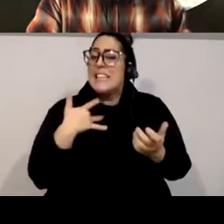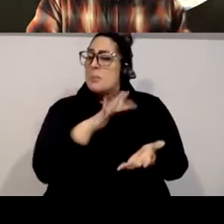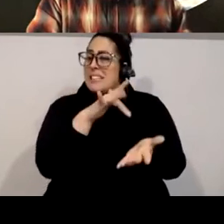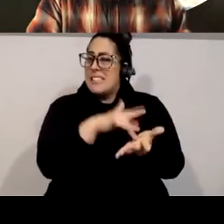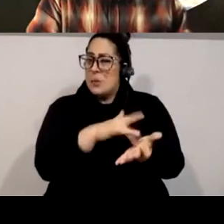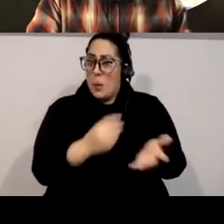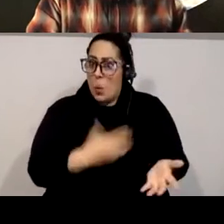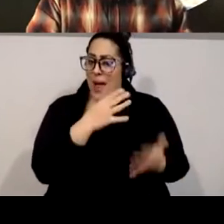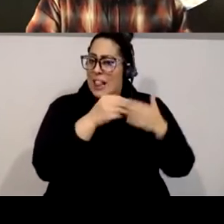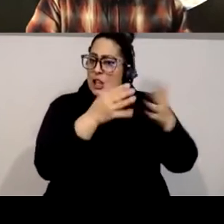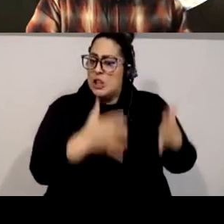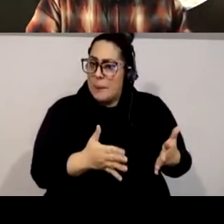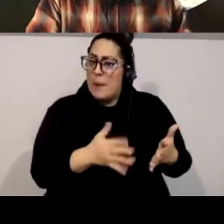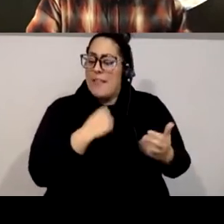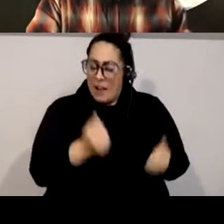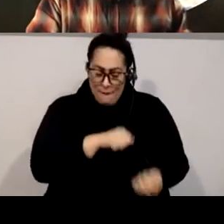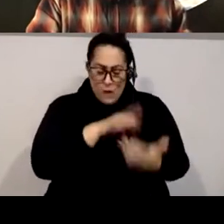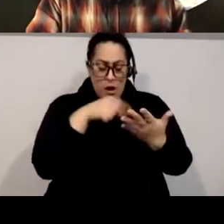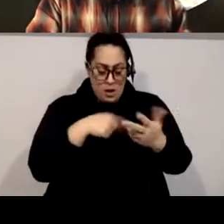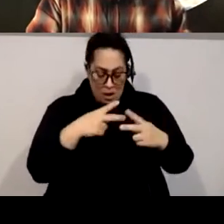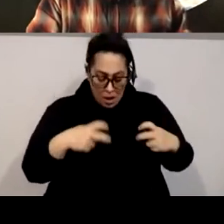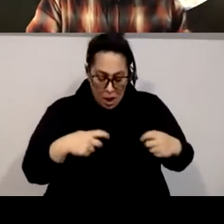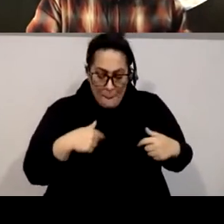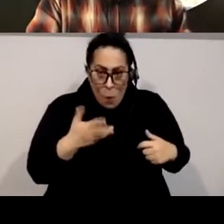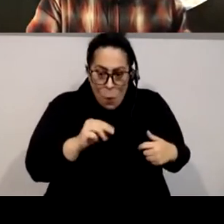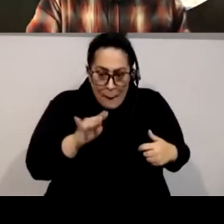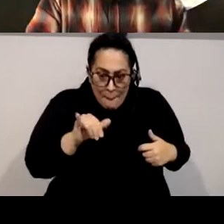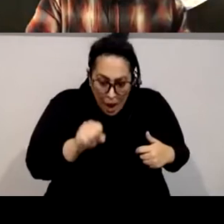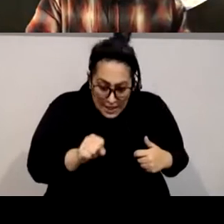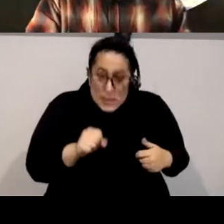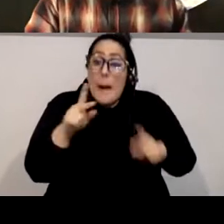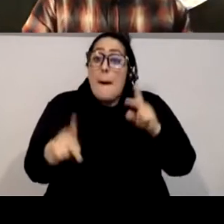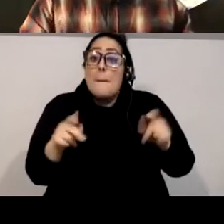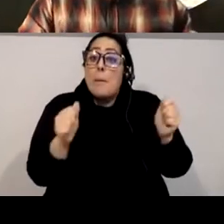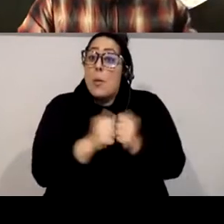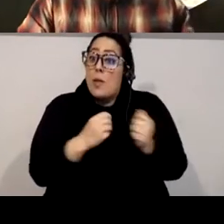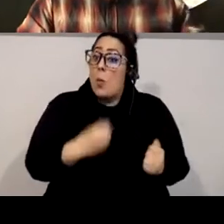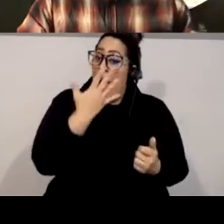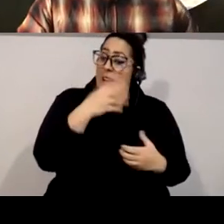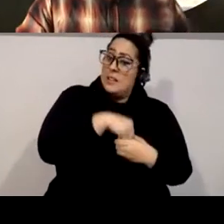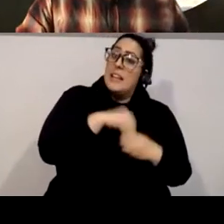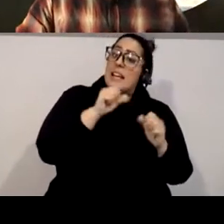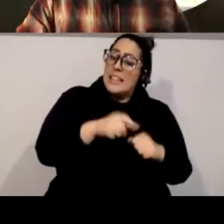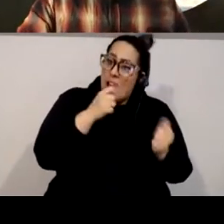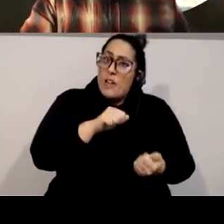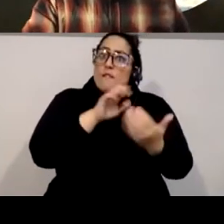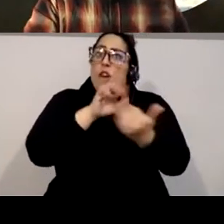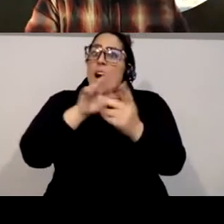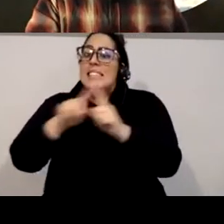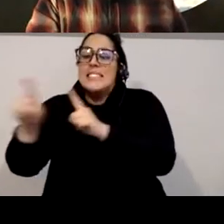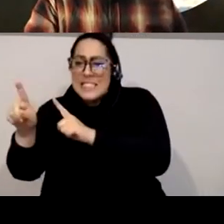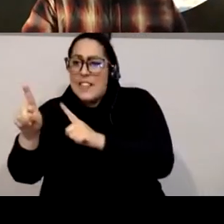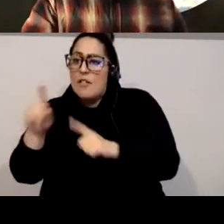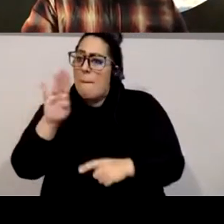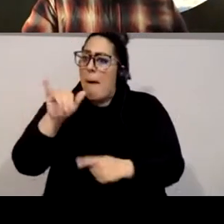confronting their own unconscious biases and how people of color can confront white supremacy. But the workshops generally didn't address the racism